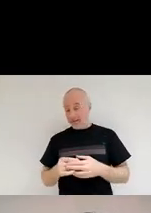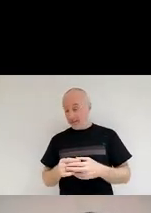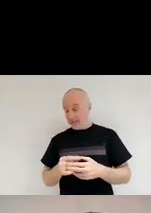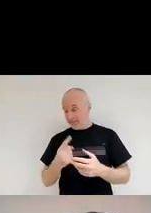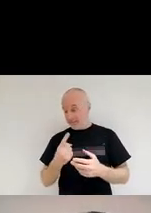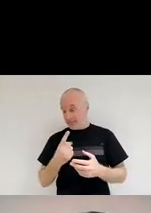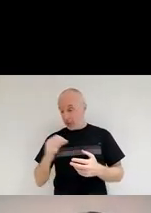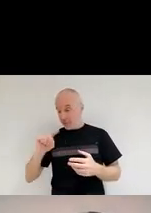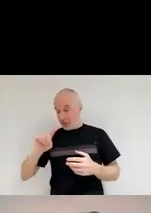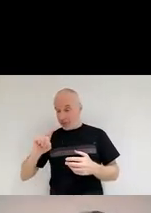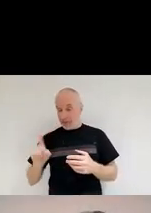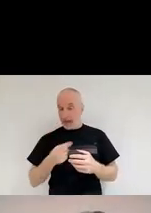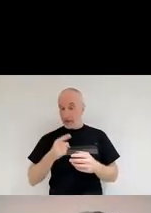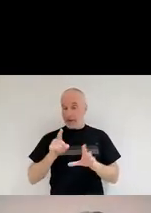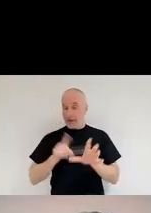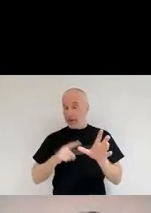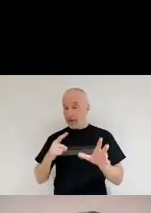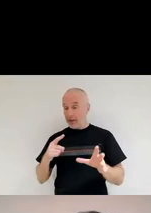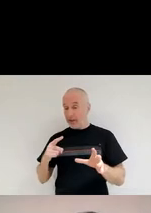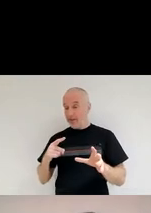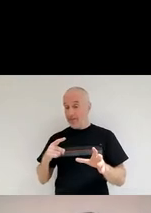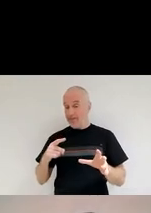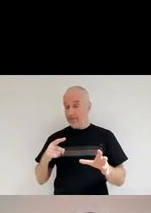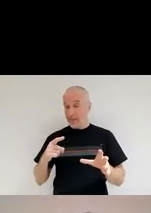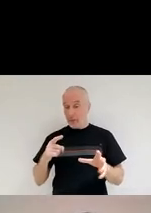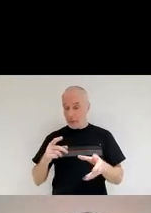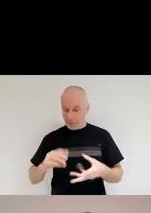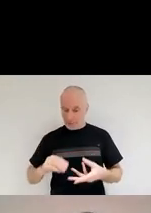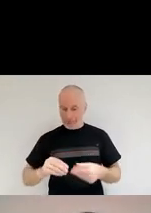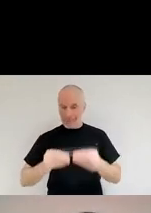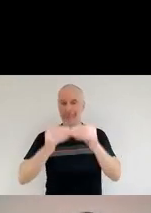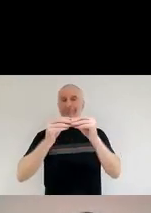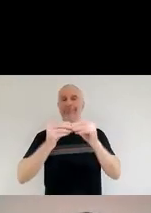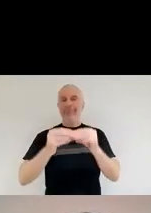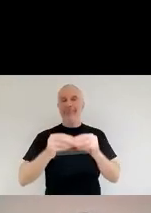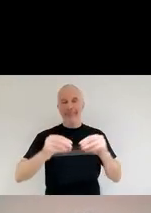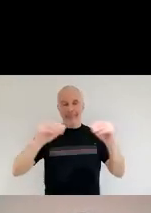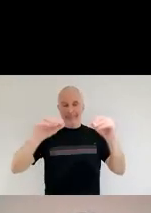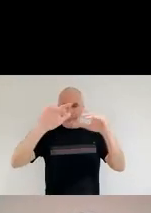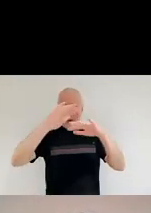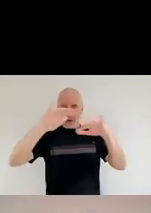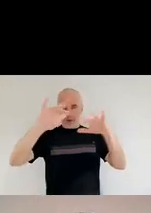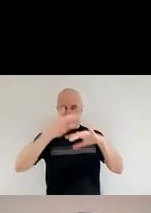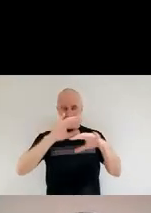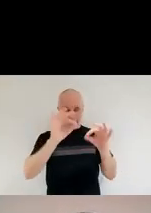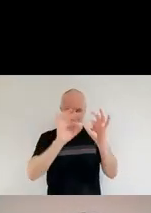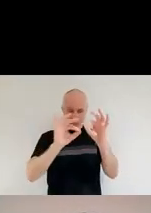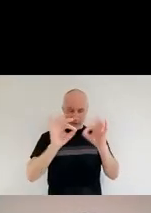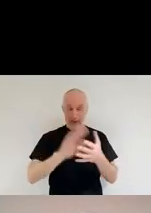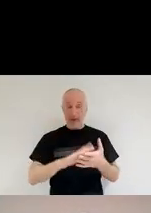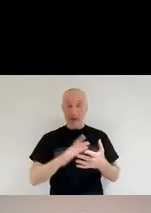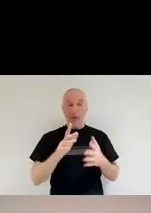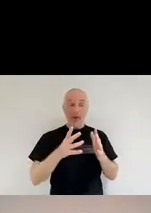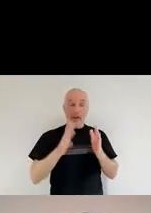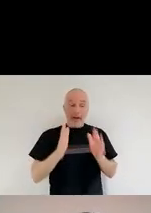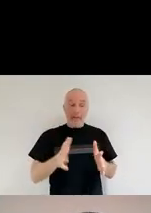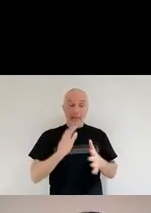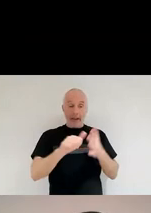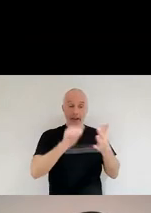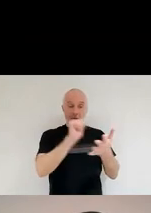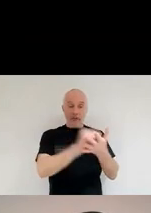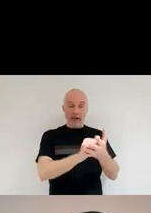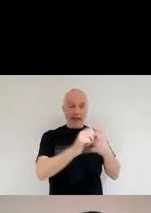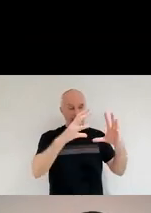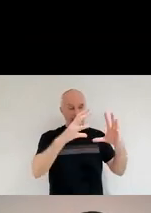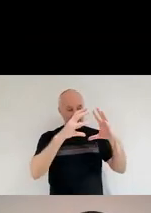dust drains. So it needs to be a place in space where you have the right density, you have the right temperature, and you can give it